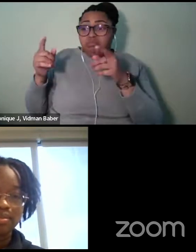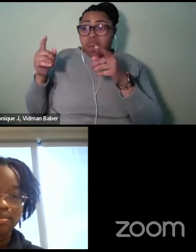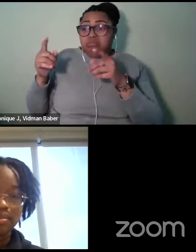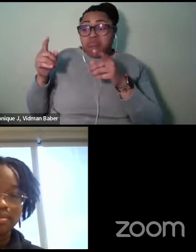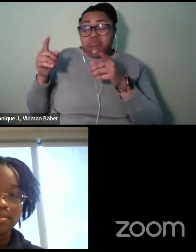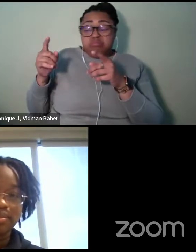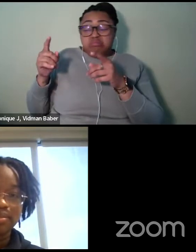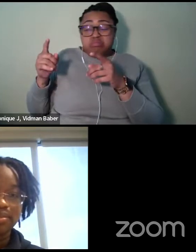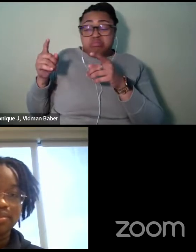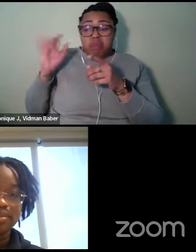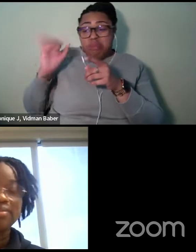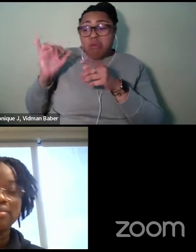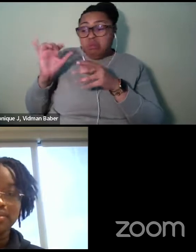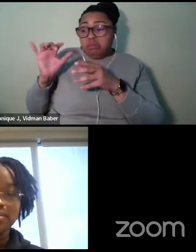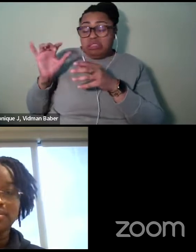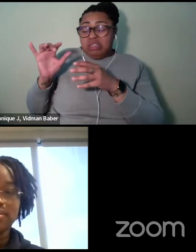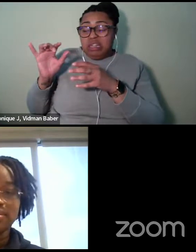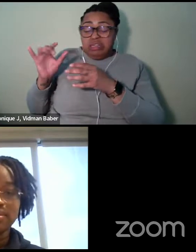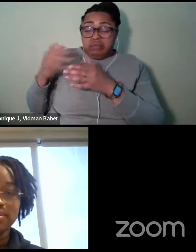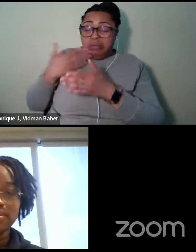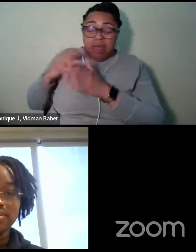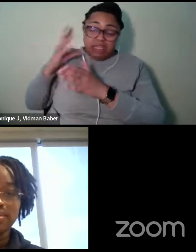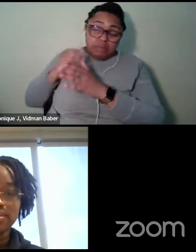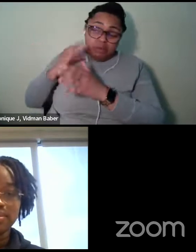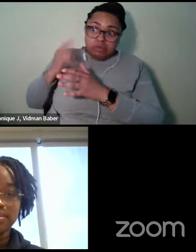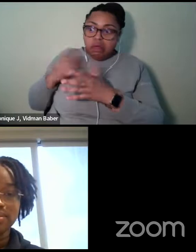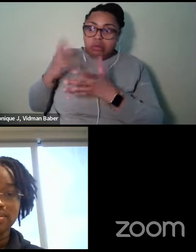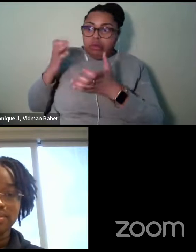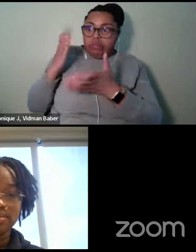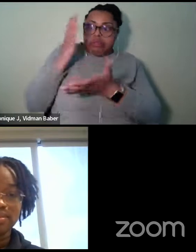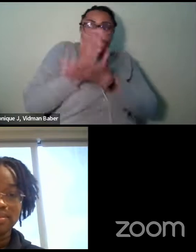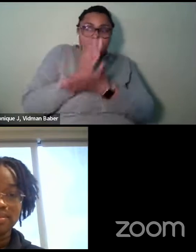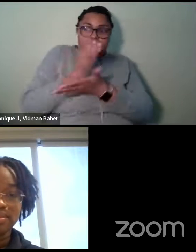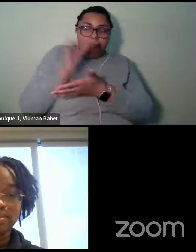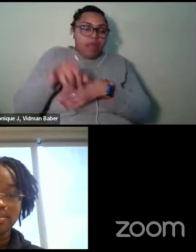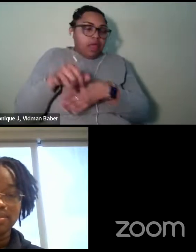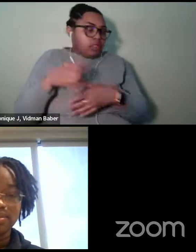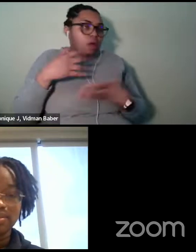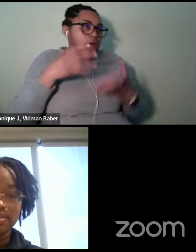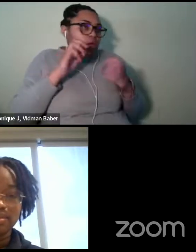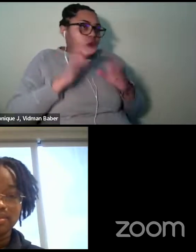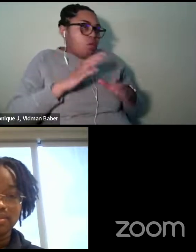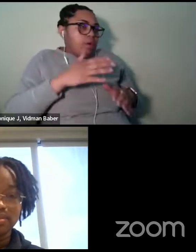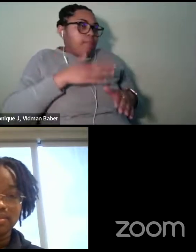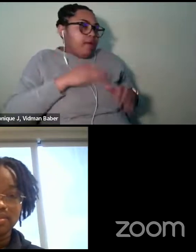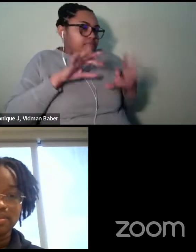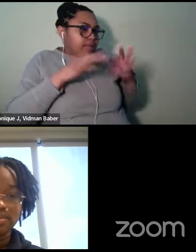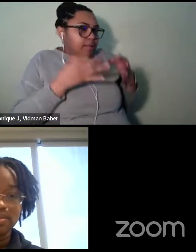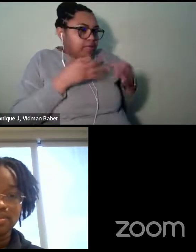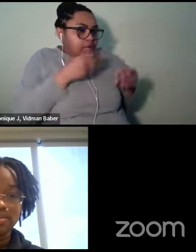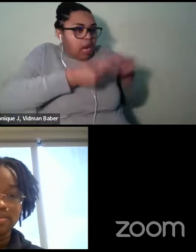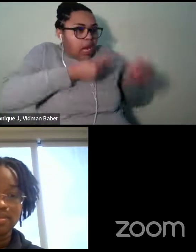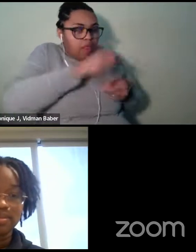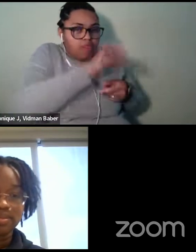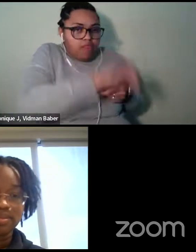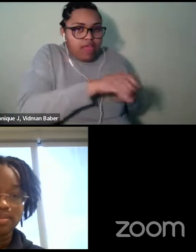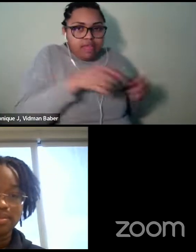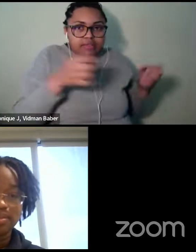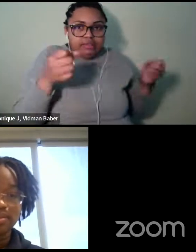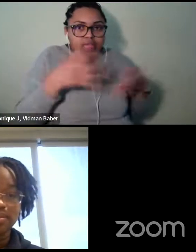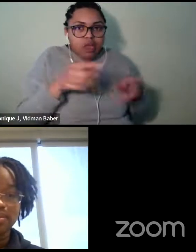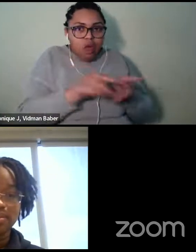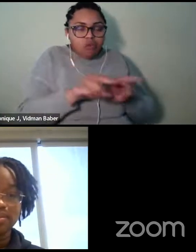I stayed out of it and then my, you know, cause I didn't want my fear to be carried over into them. And then my granddaughters, um, I also